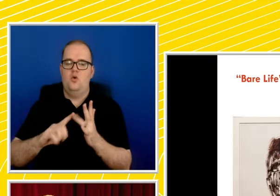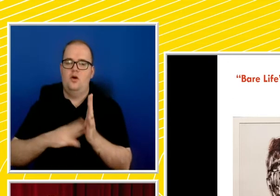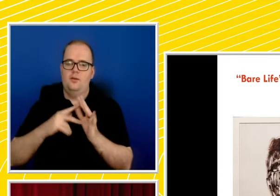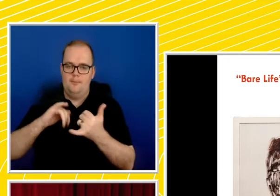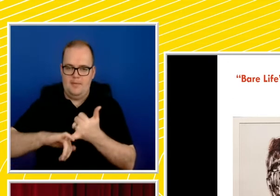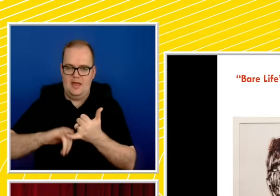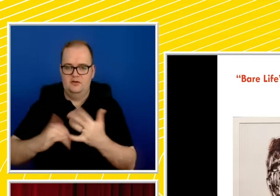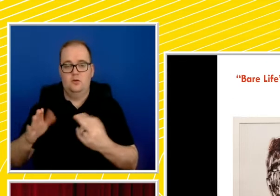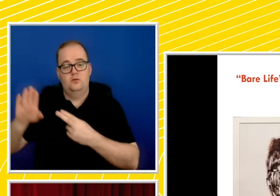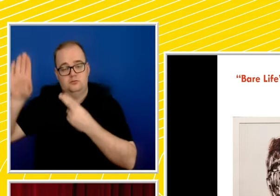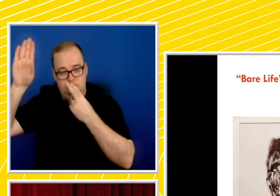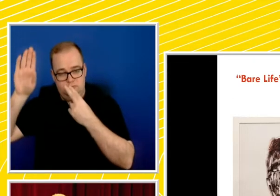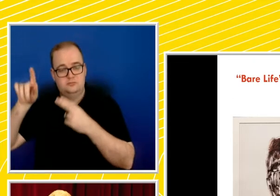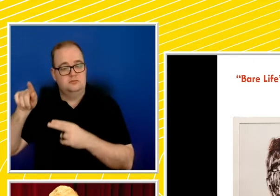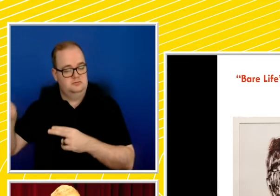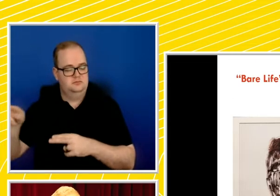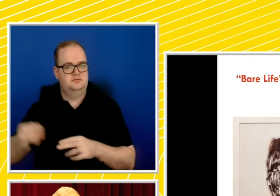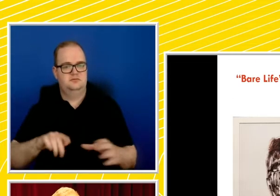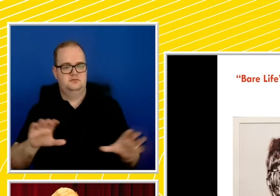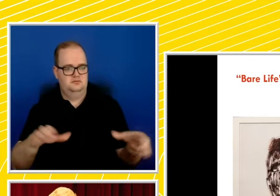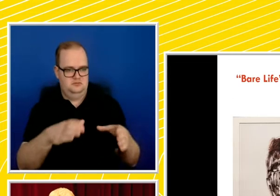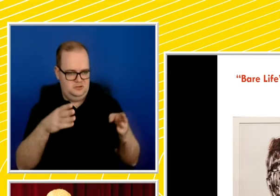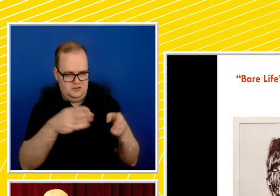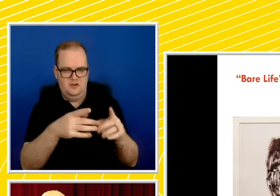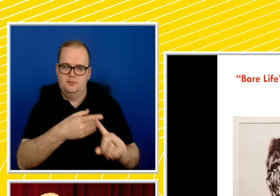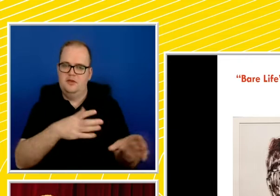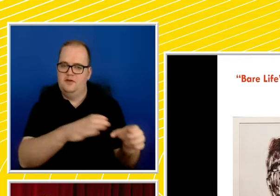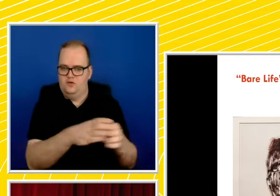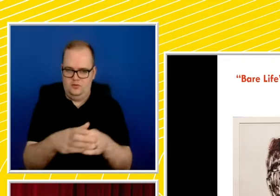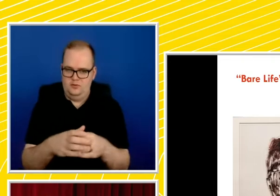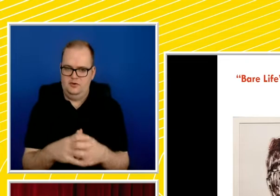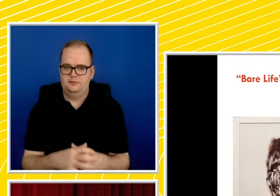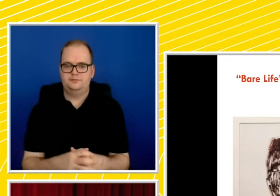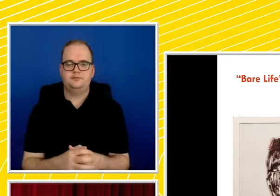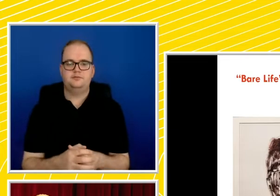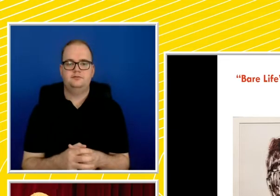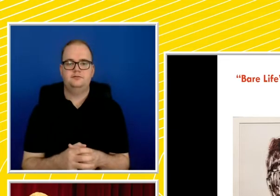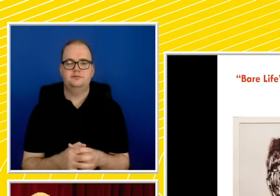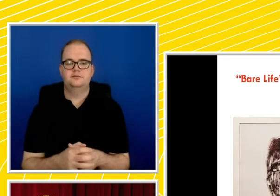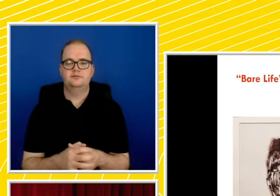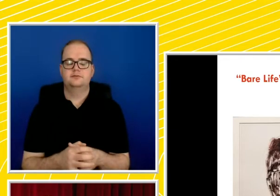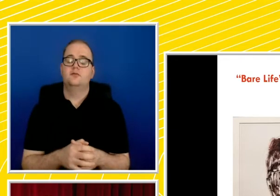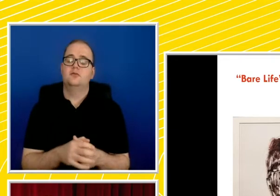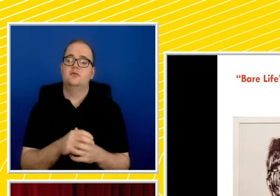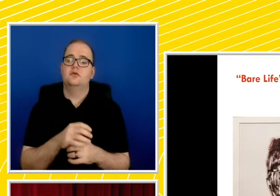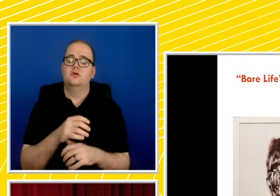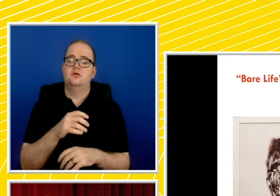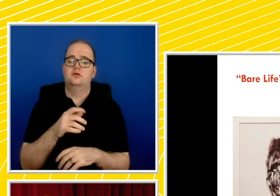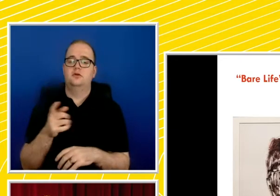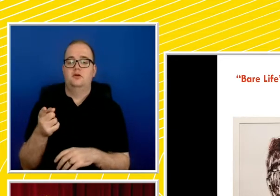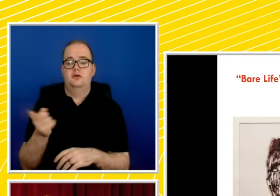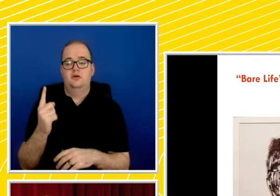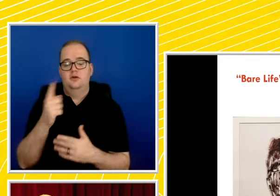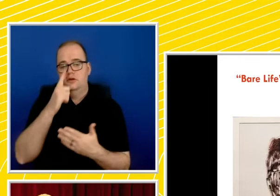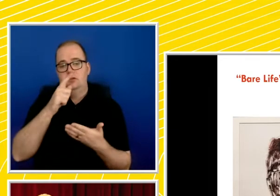folk. Agamben invokes the ancient figure, homo sassur, as a metaphor for those excluded from society and its